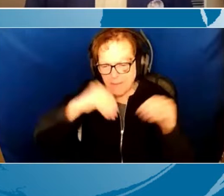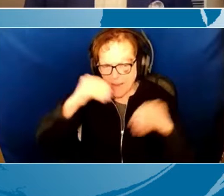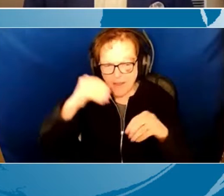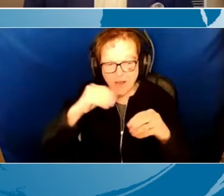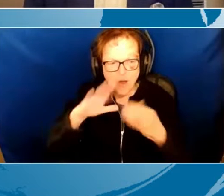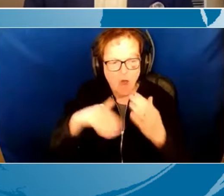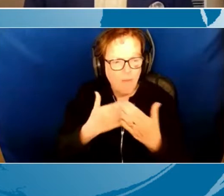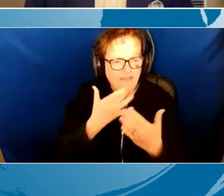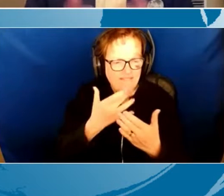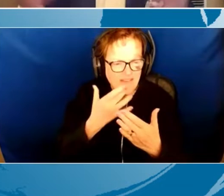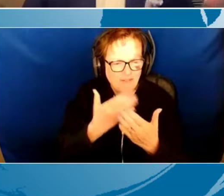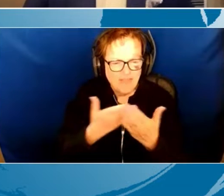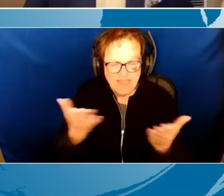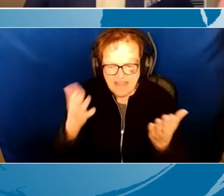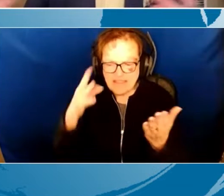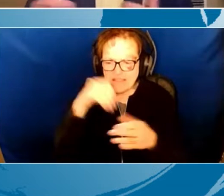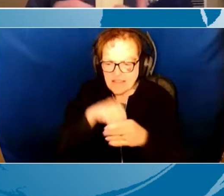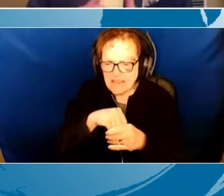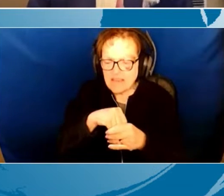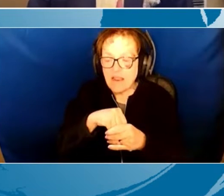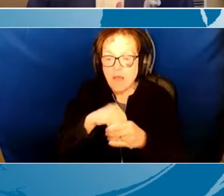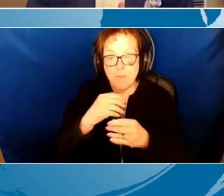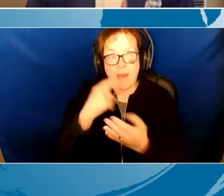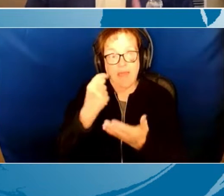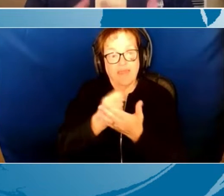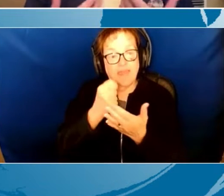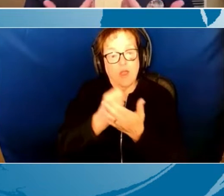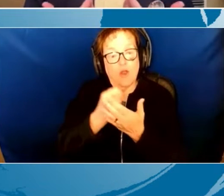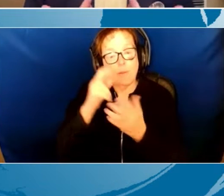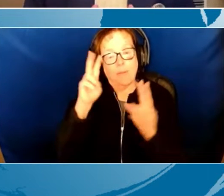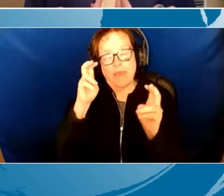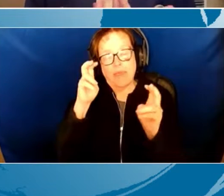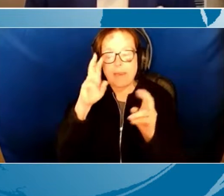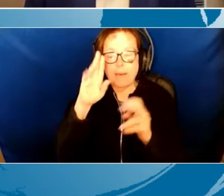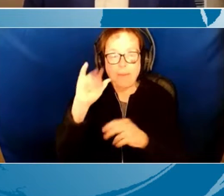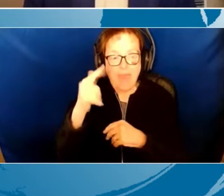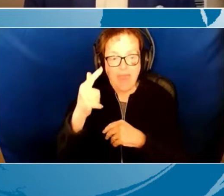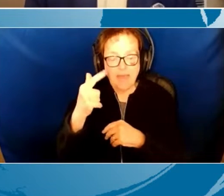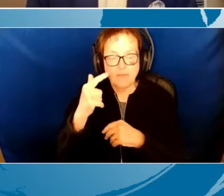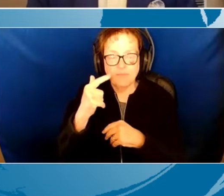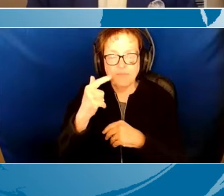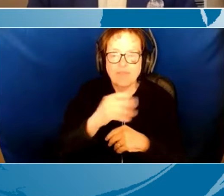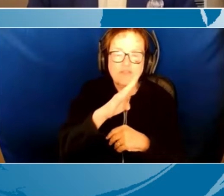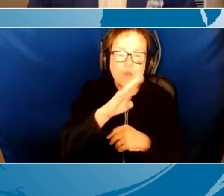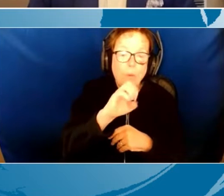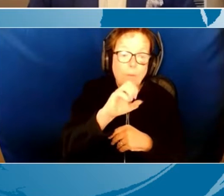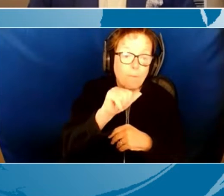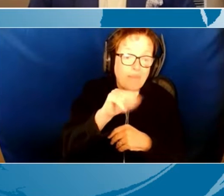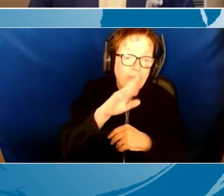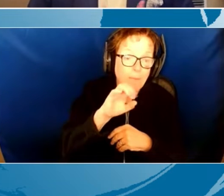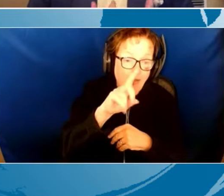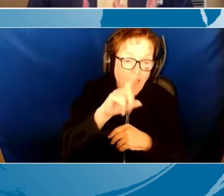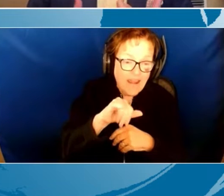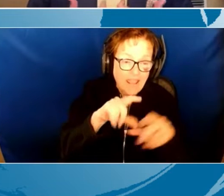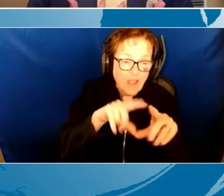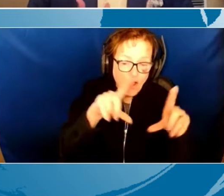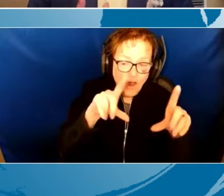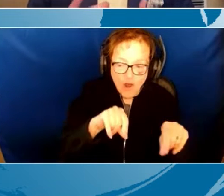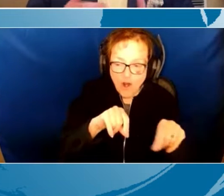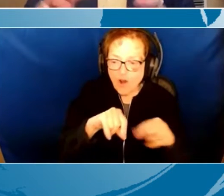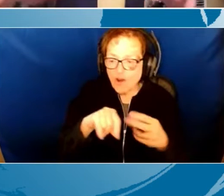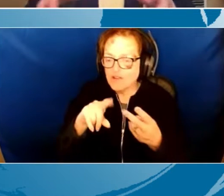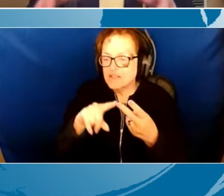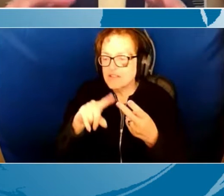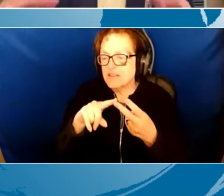favorite things in my bag. This was going to be my therapy bag. And so I put my, my, my, my Peabody articulation cards in there. And I put